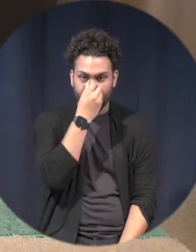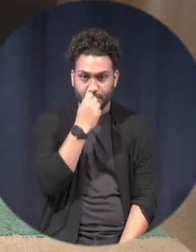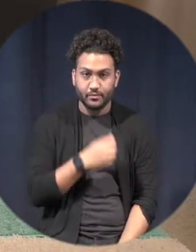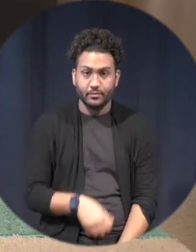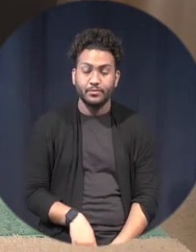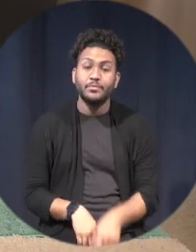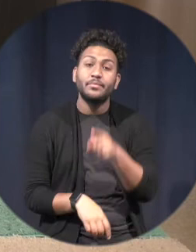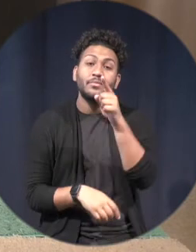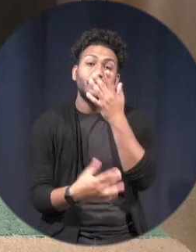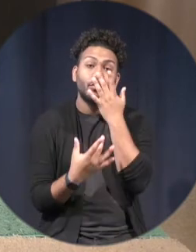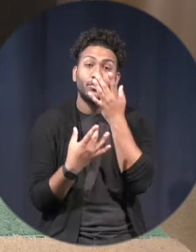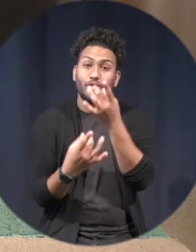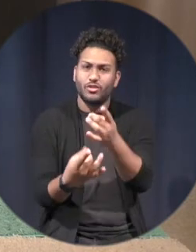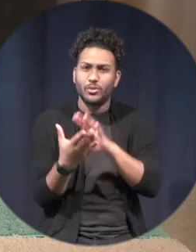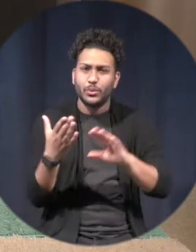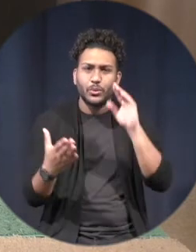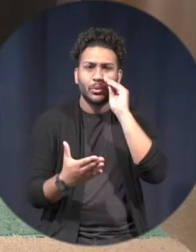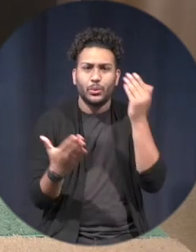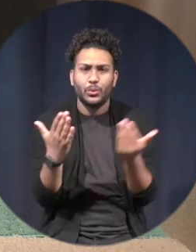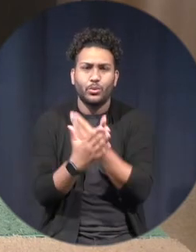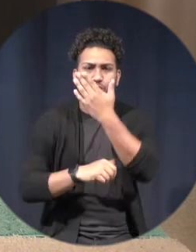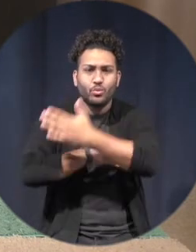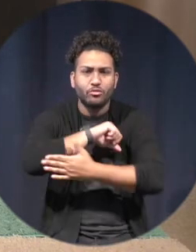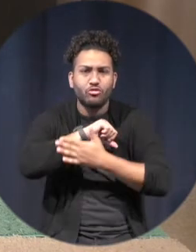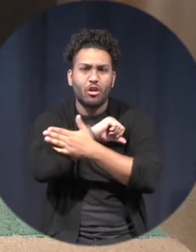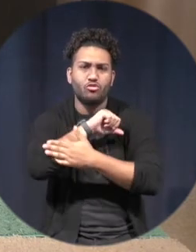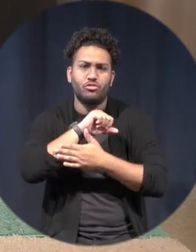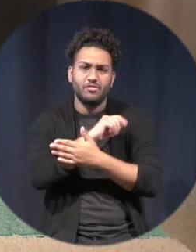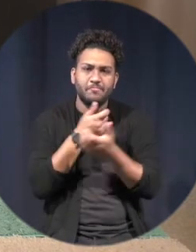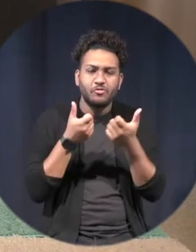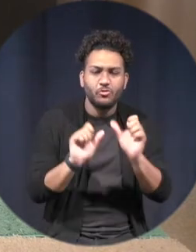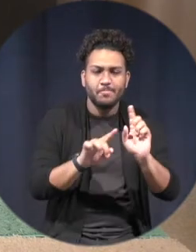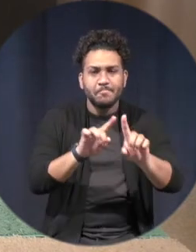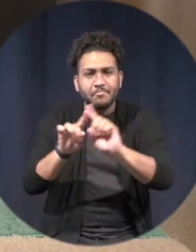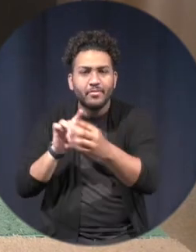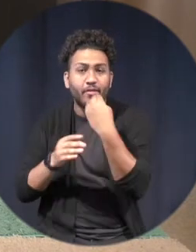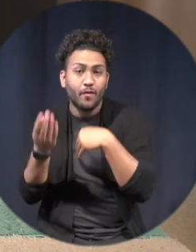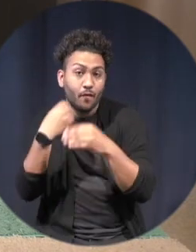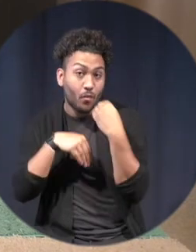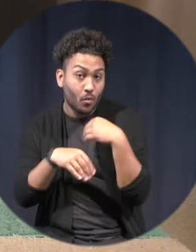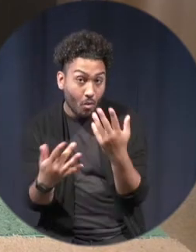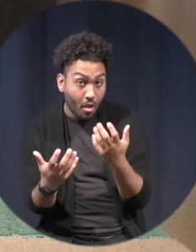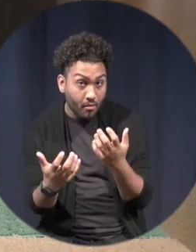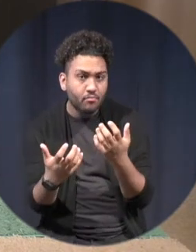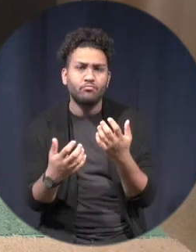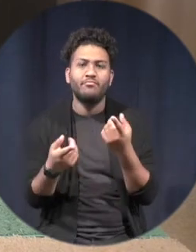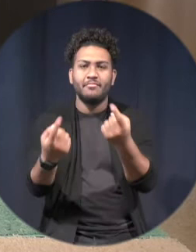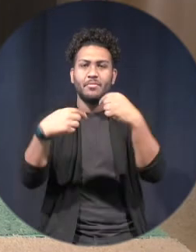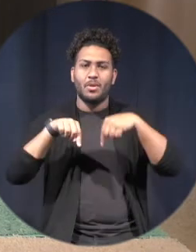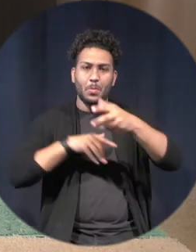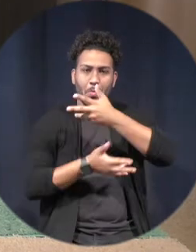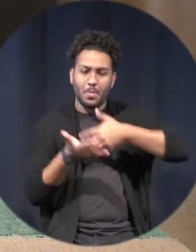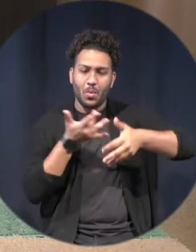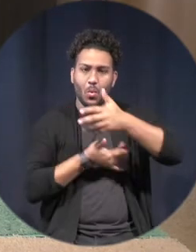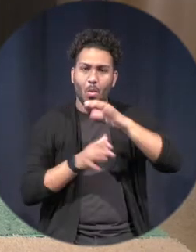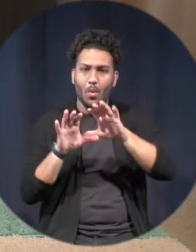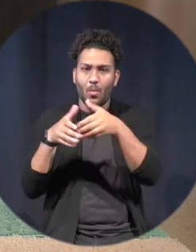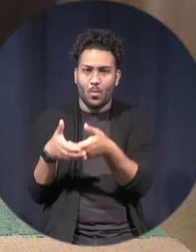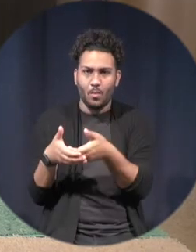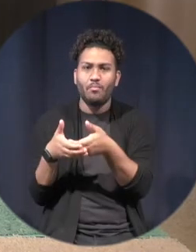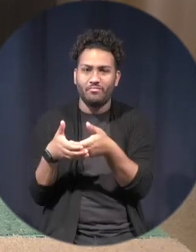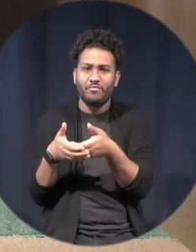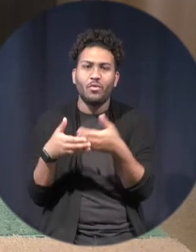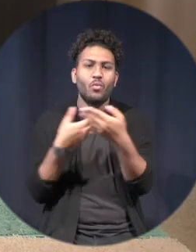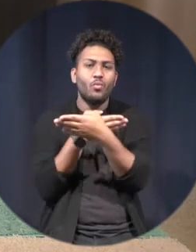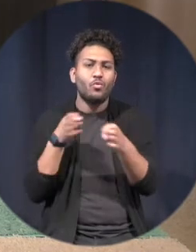Are you interested in learning about new countries and eating exotic foods? Come to an interact club in Ms. Mayer's room,